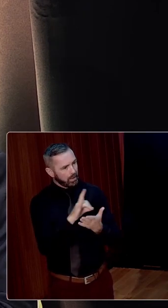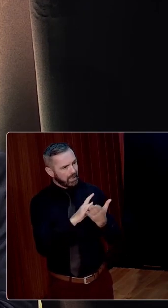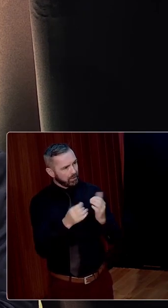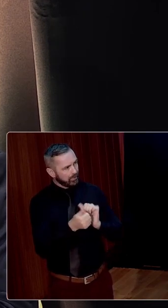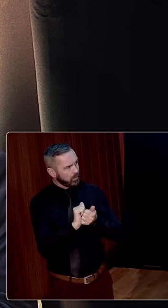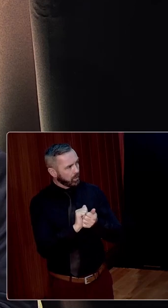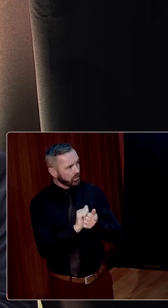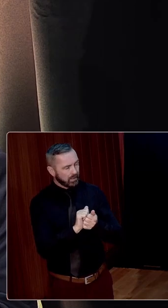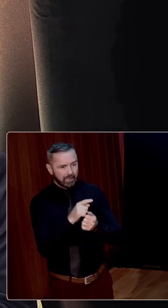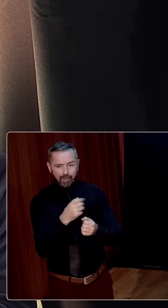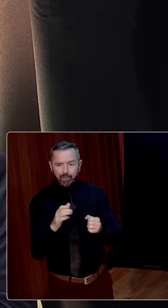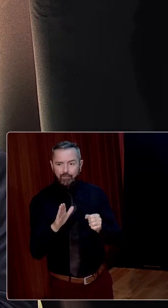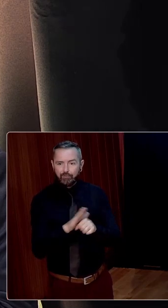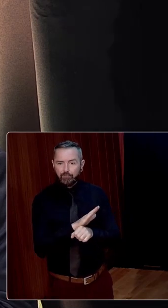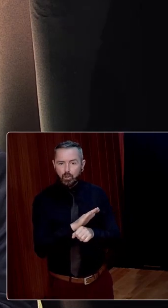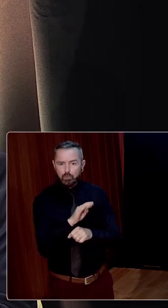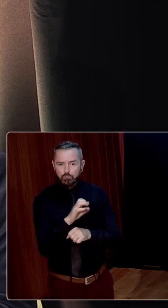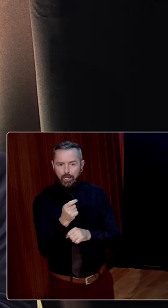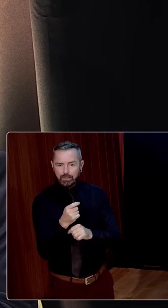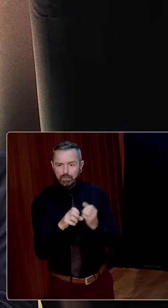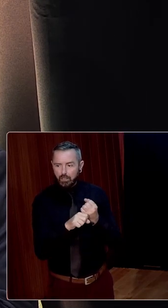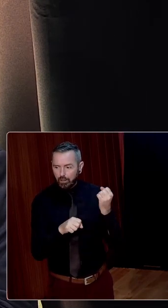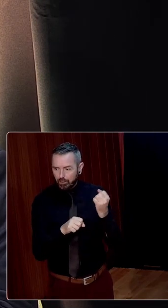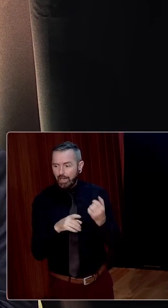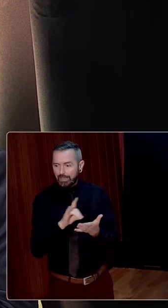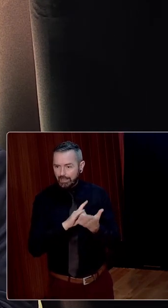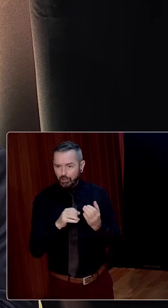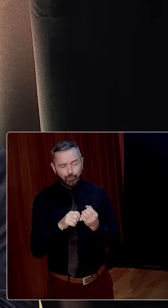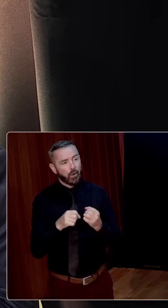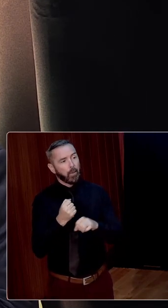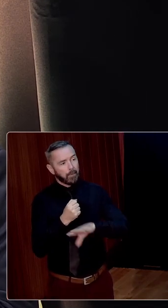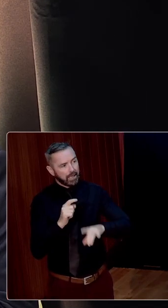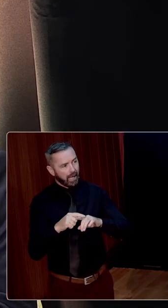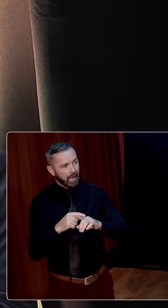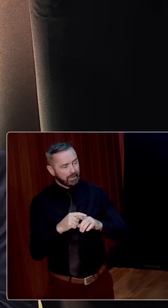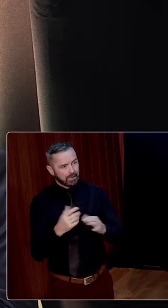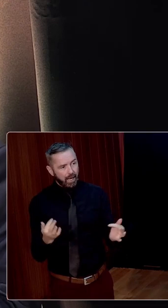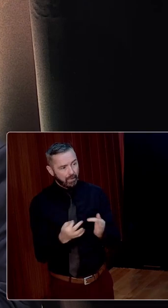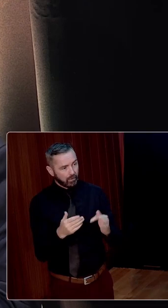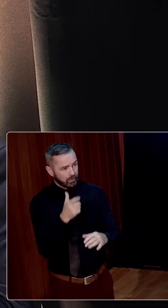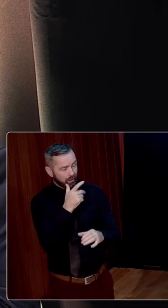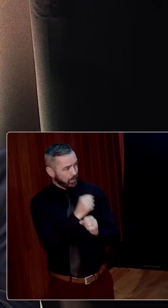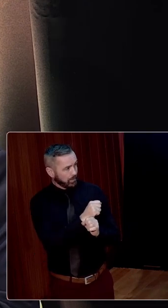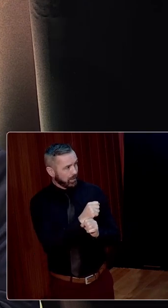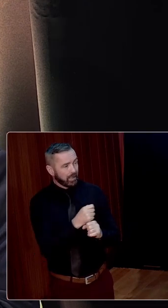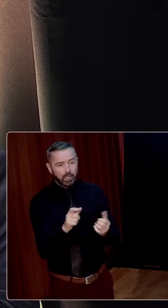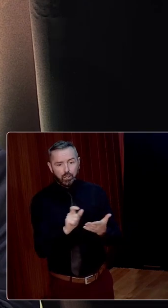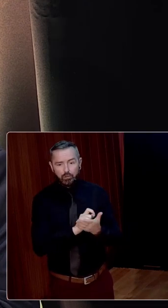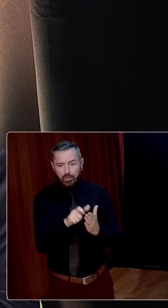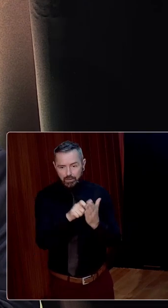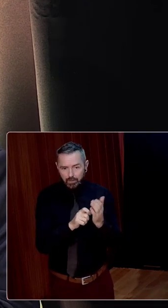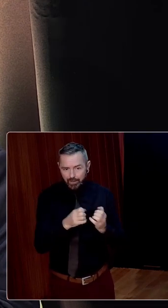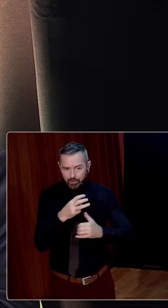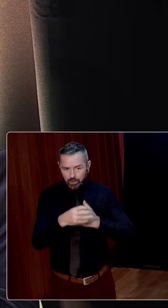scholar and his research also extends to popular culture, the history of the media and the history of agriculture. He writes a weekly column for the Irish Examiner newspaper and